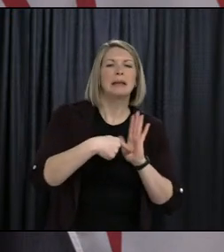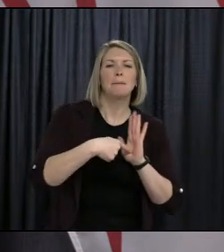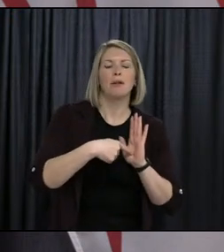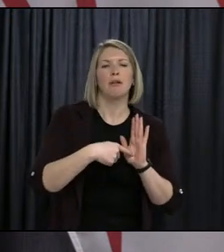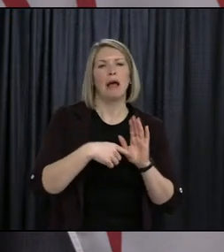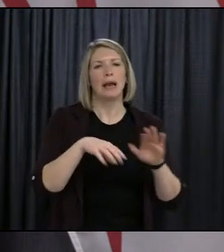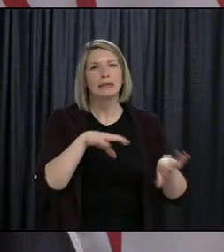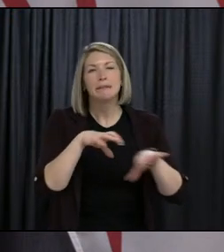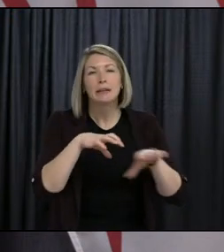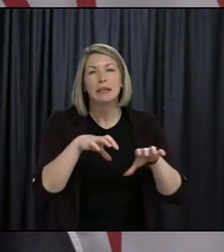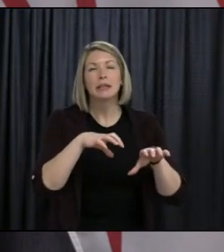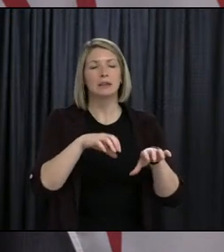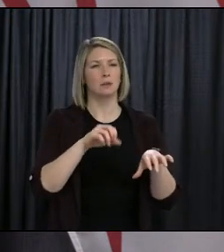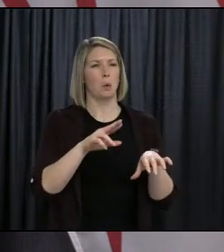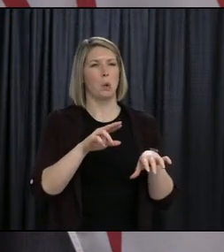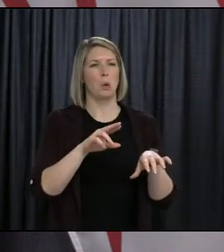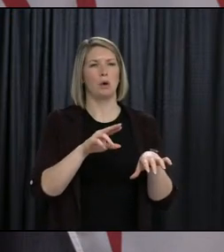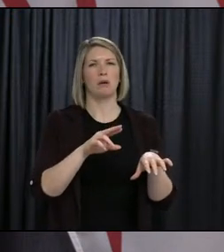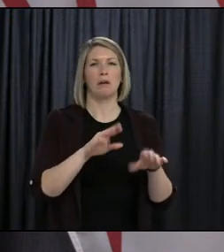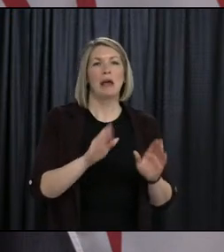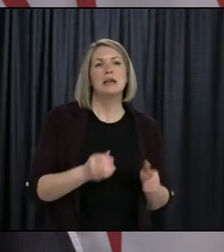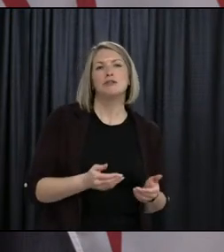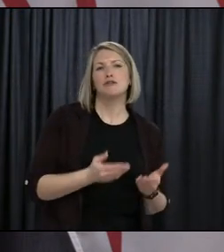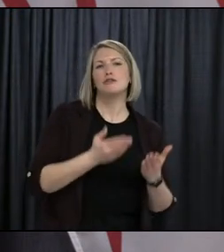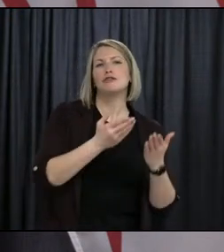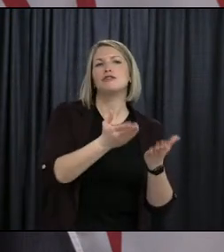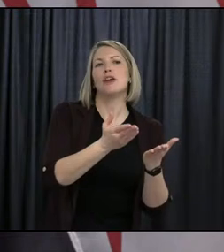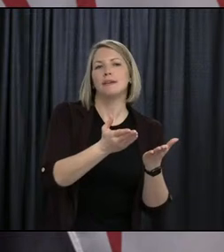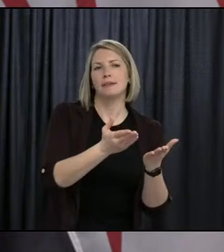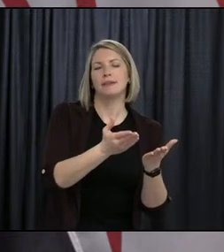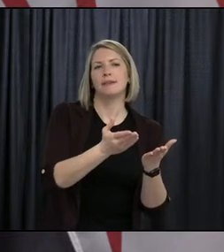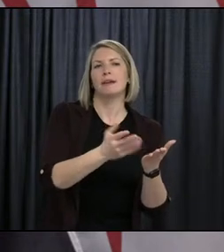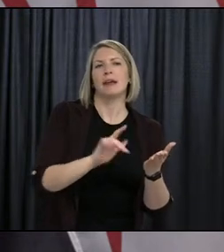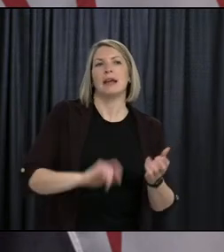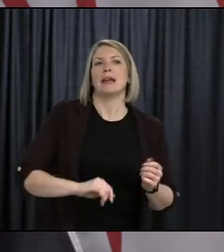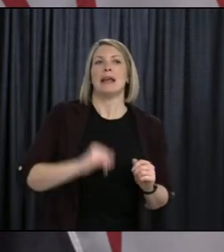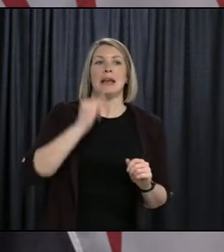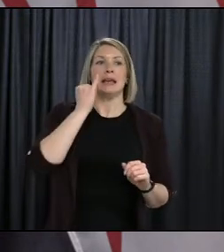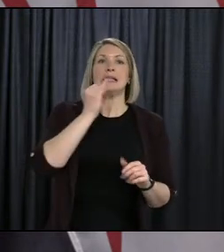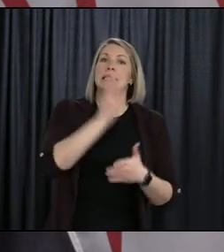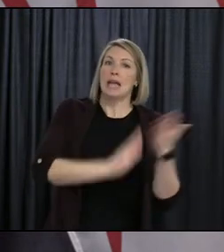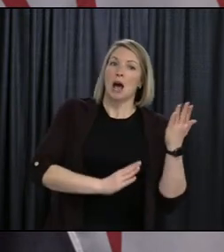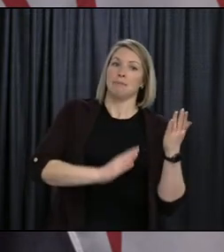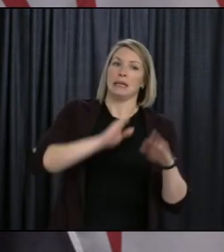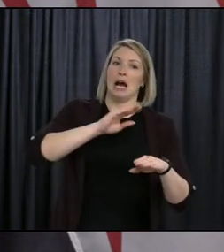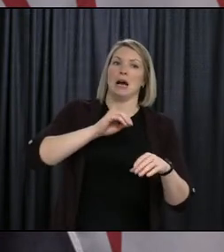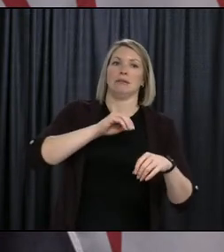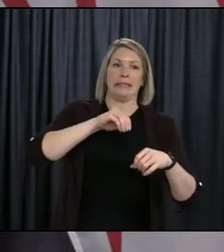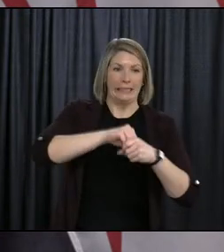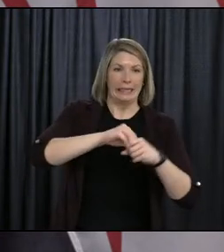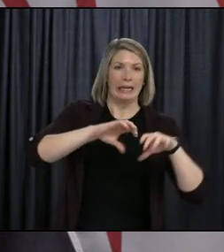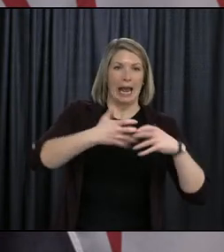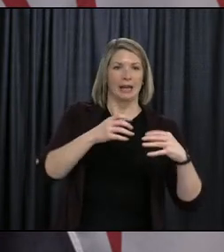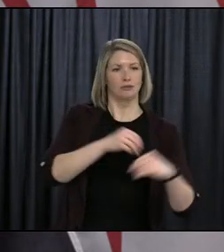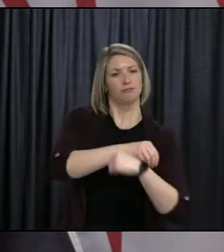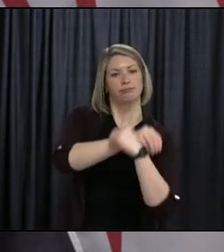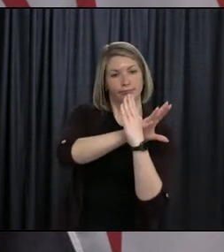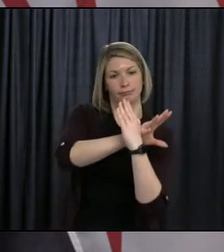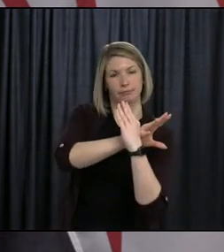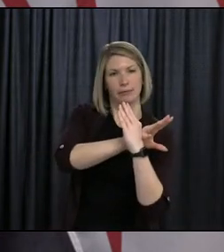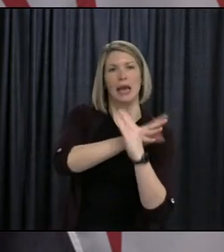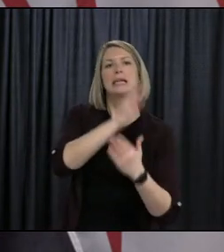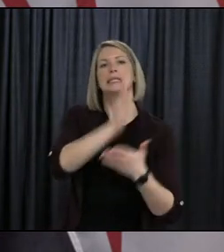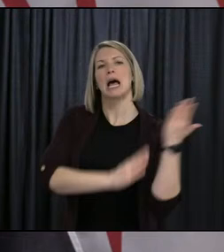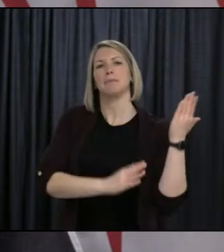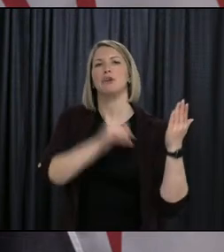put out there in what we call an asynchronous manner, whereby for the remainder of the day there are activities that the children can